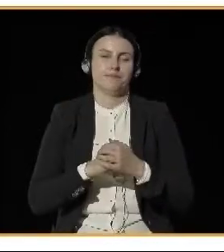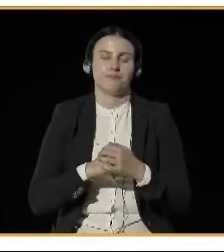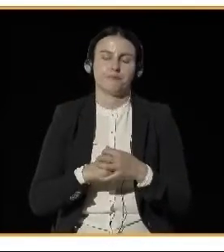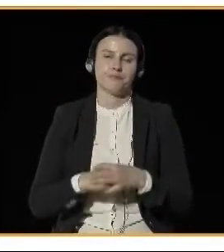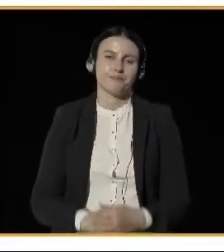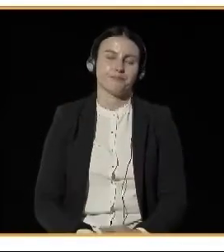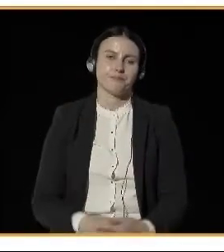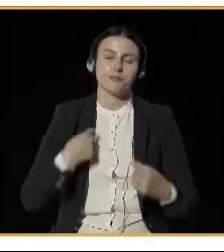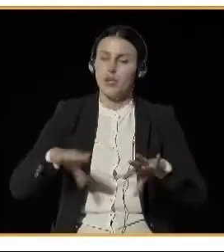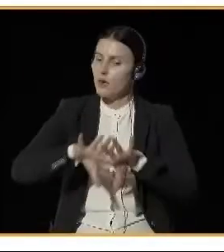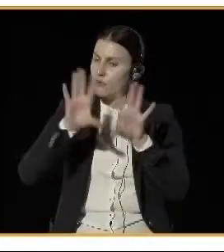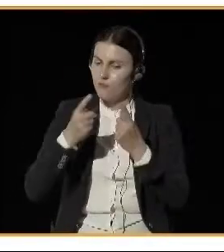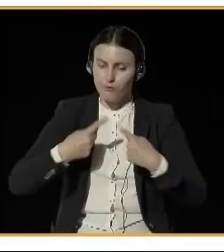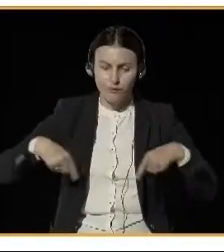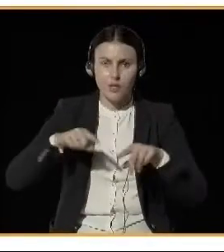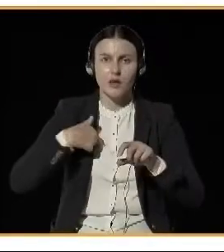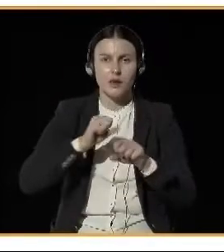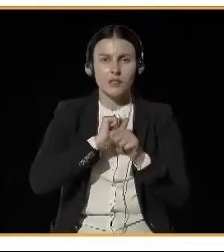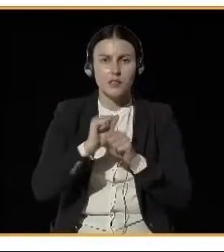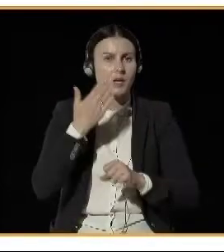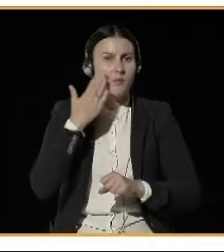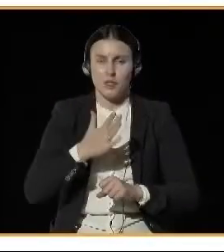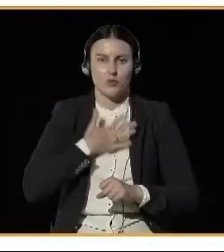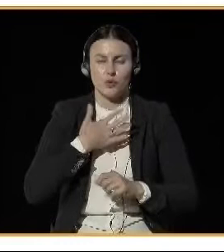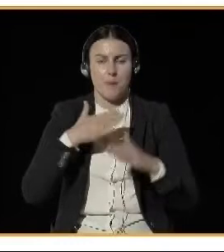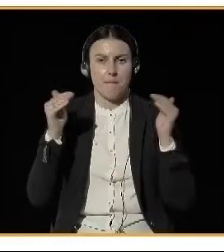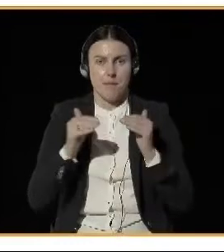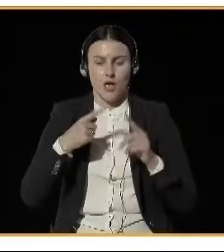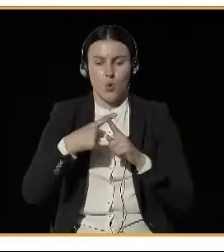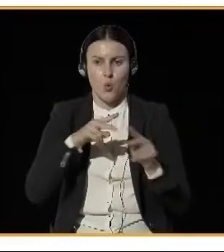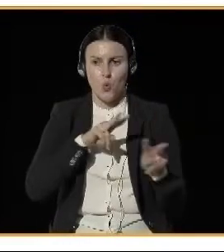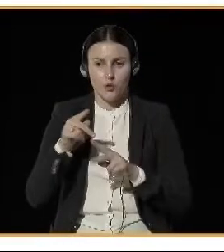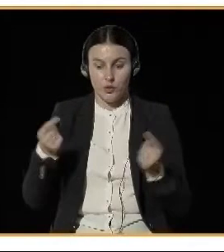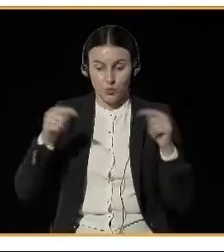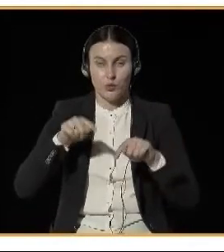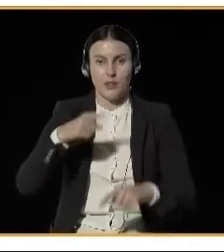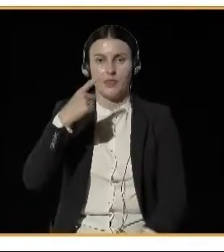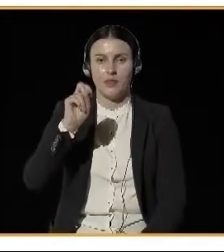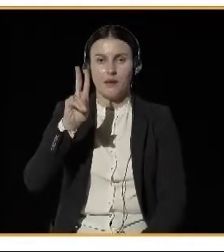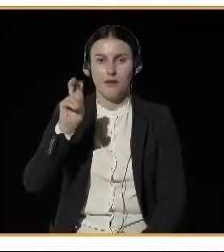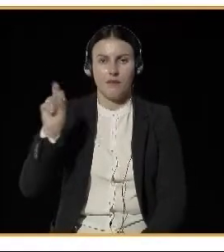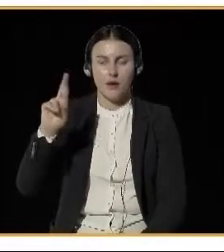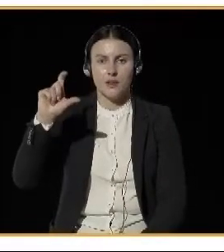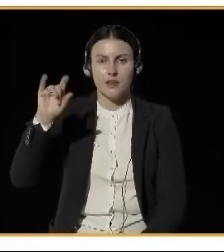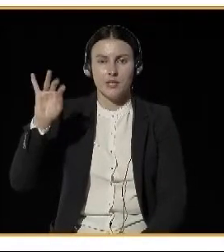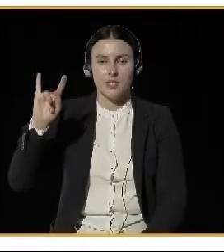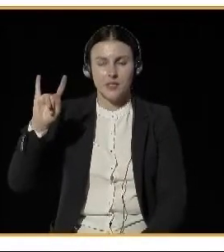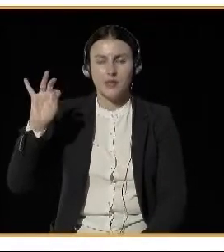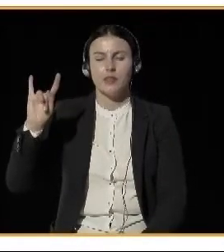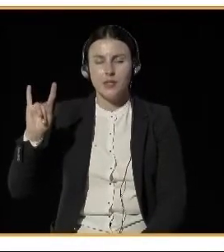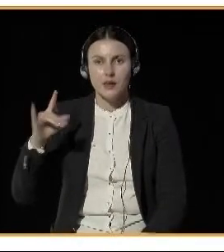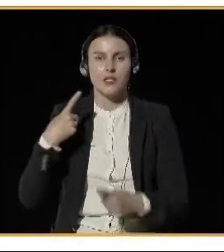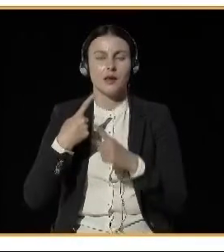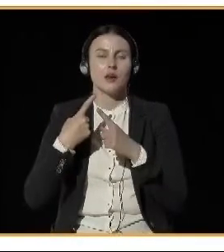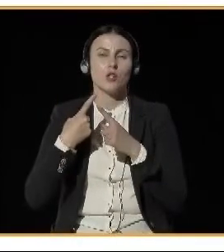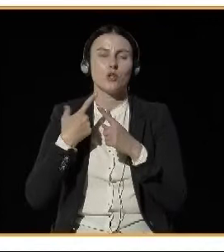participate in the diversity team. I will give a brief, very brief overview of how we work with